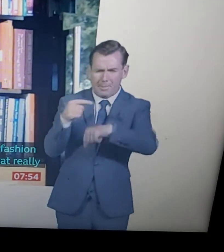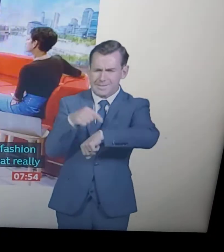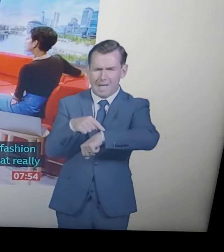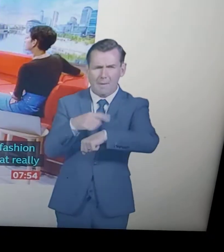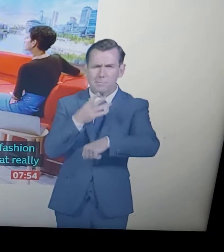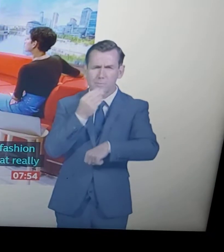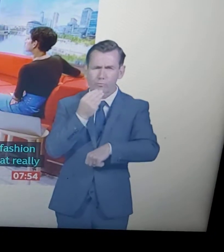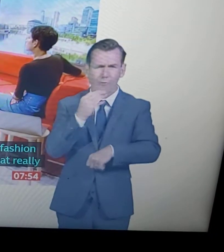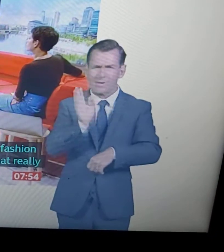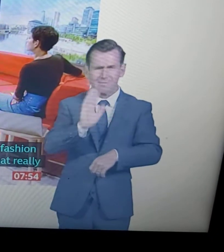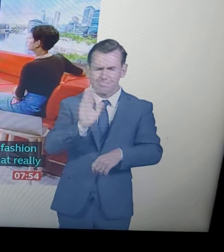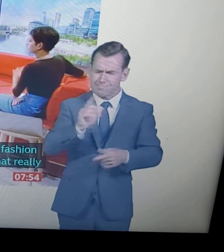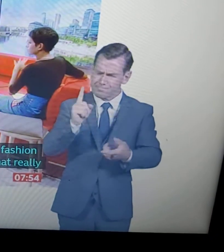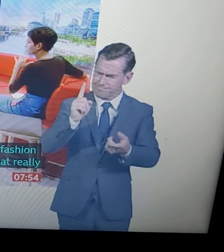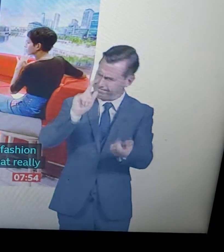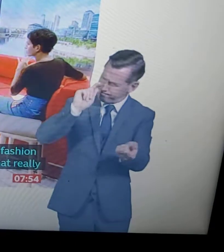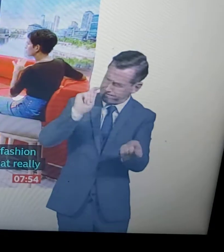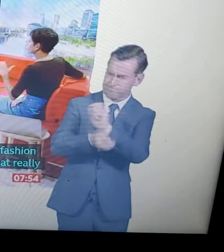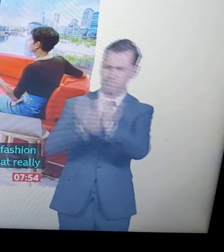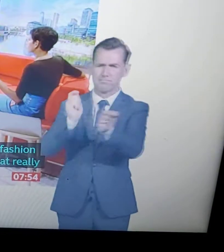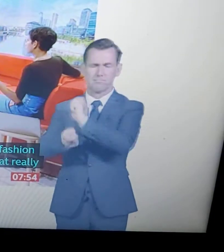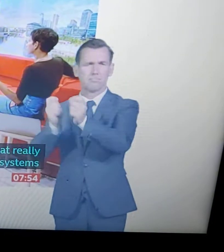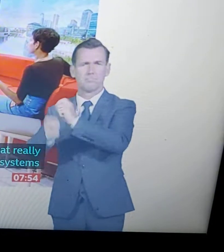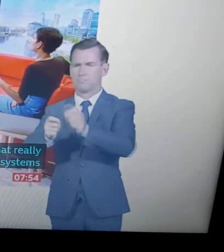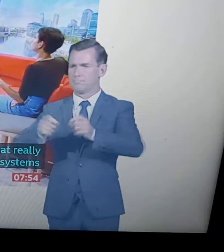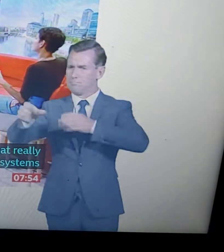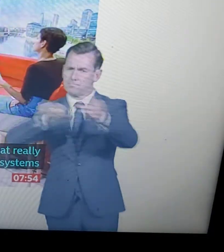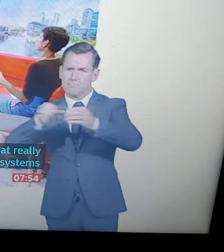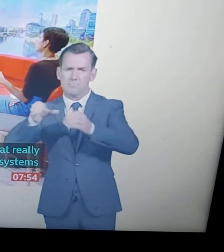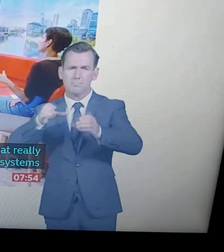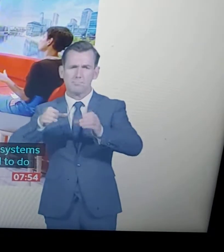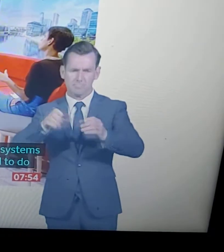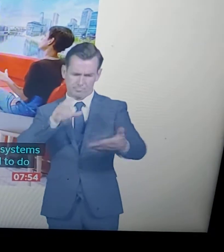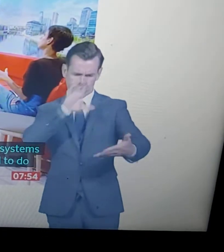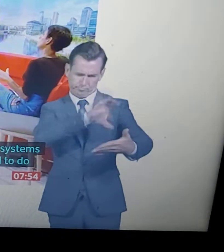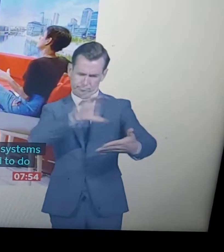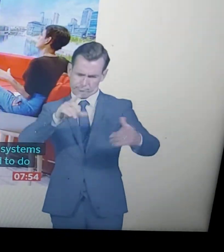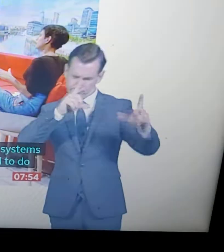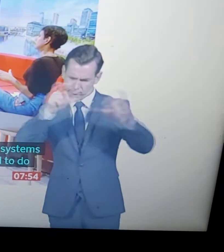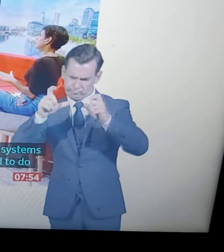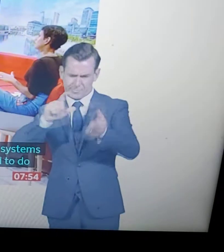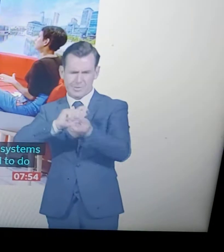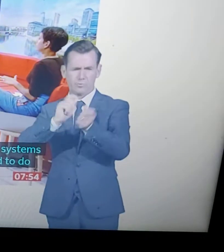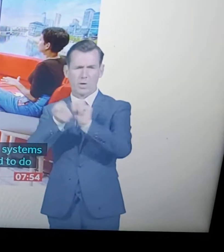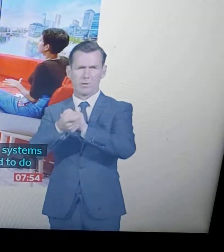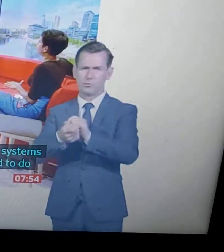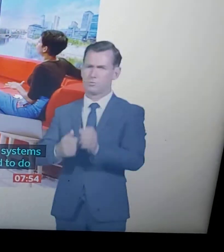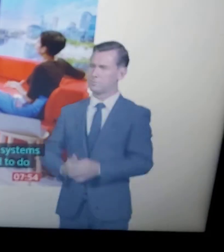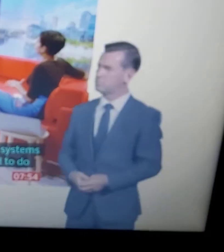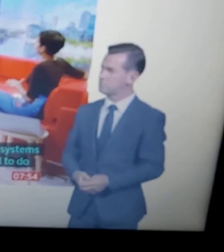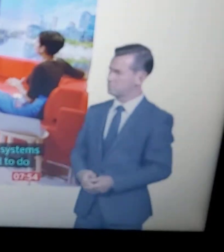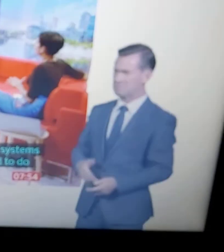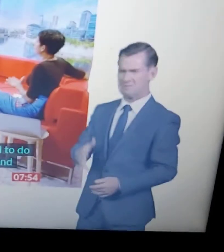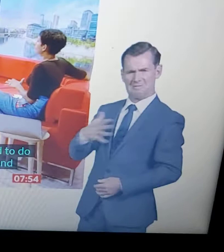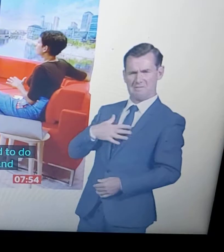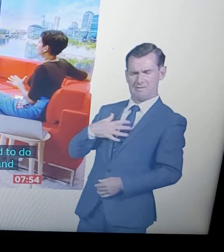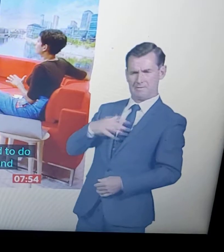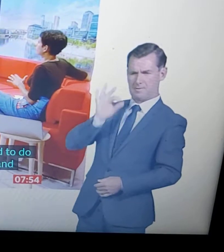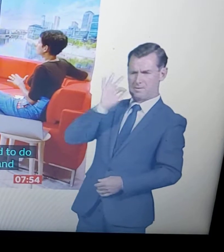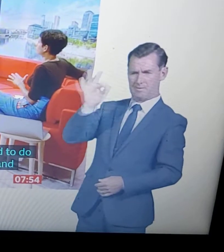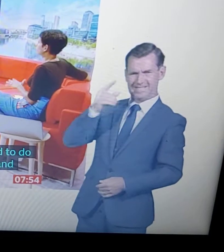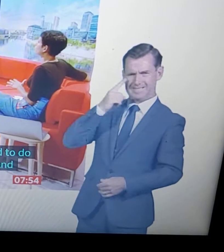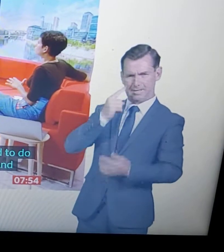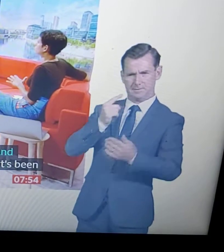Caroline, it's been interesting, hasn't it? We've seen huge brands across the globe making clear where